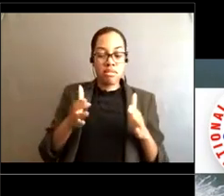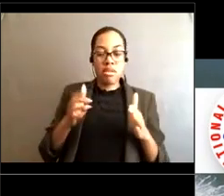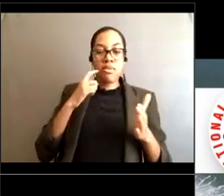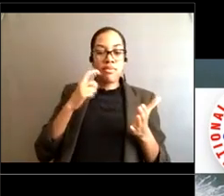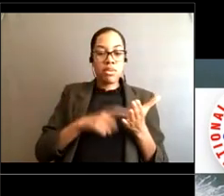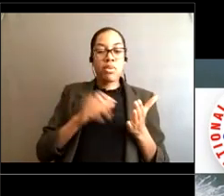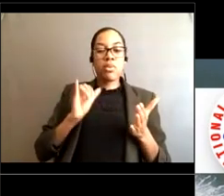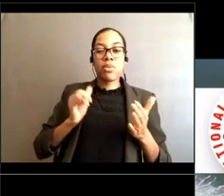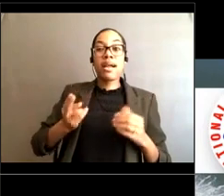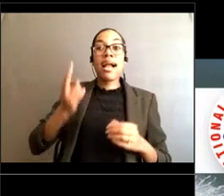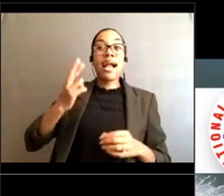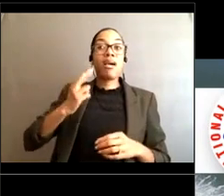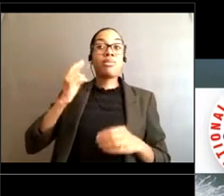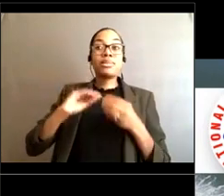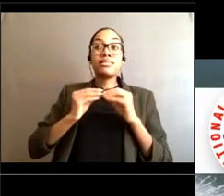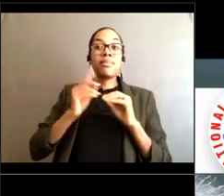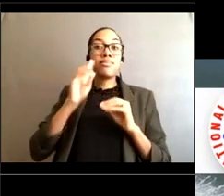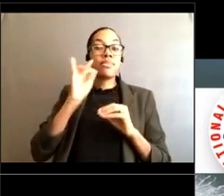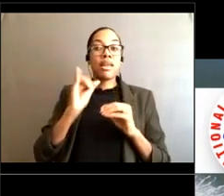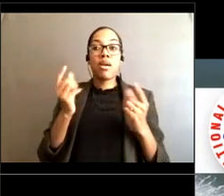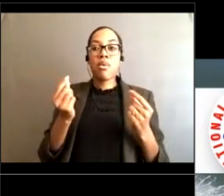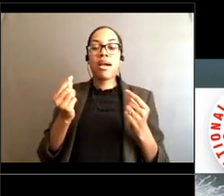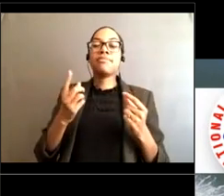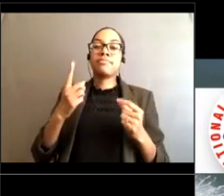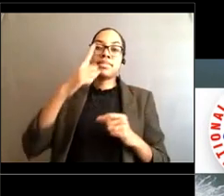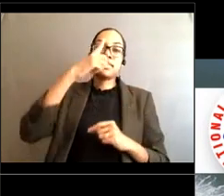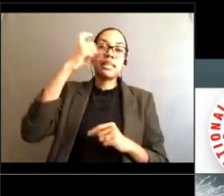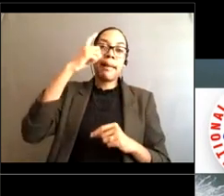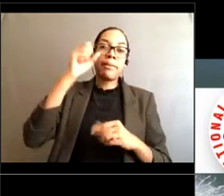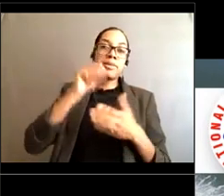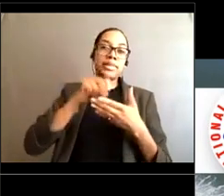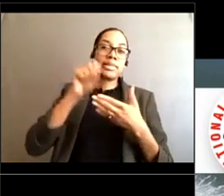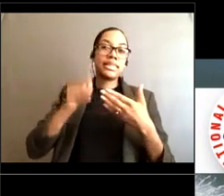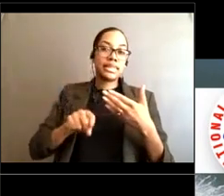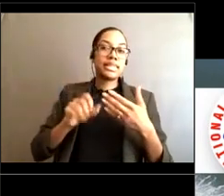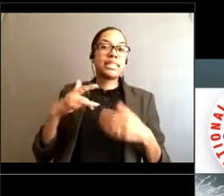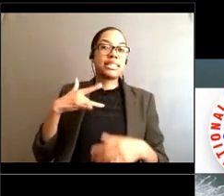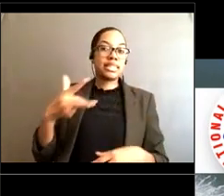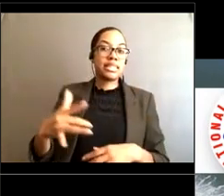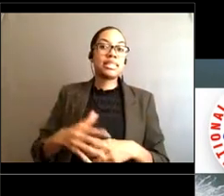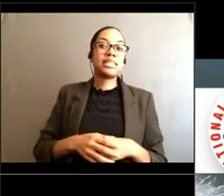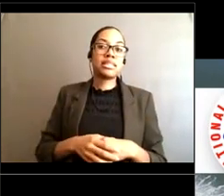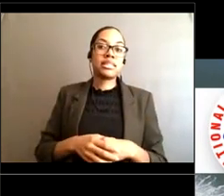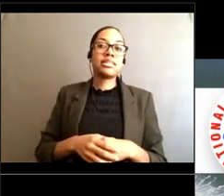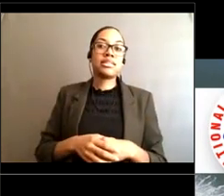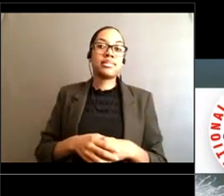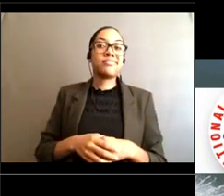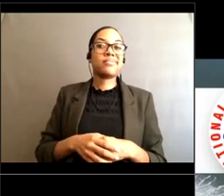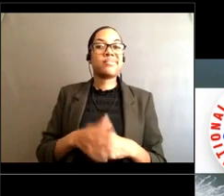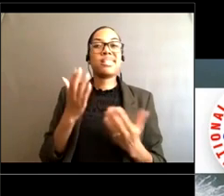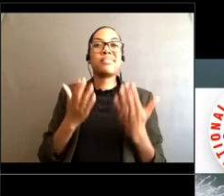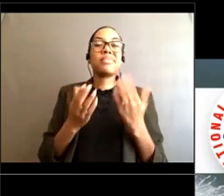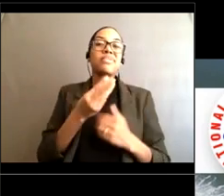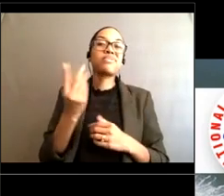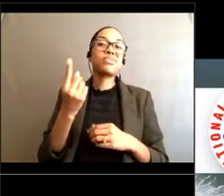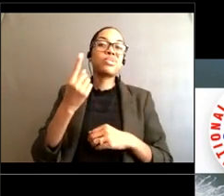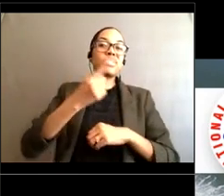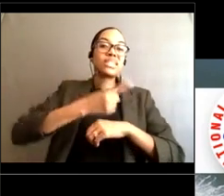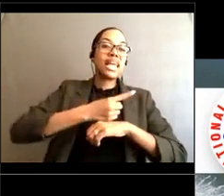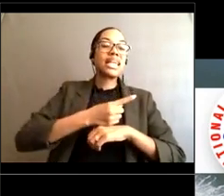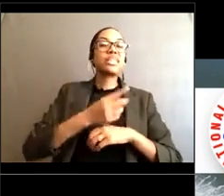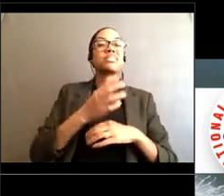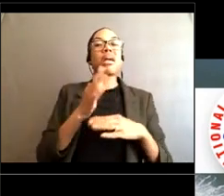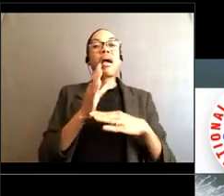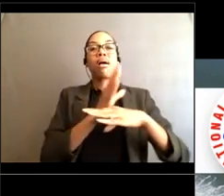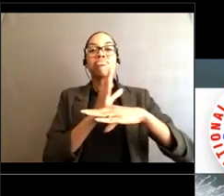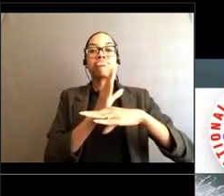we would have high risk In effect, uh, maybe A couple dozen days where it's a moderate risk, but most often